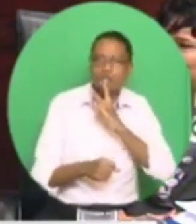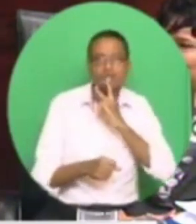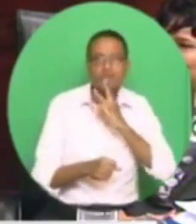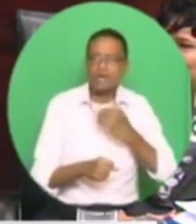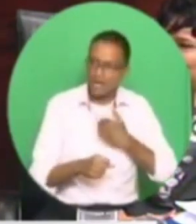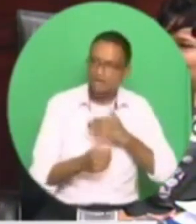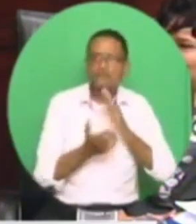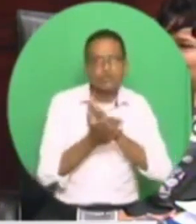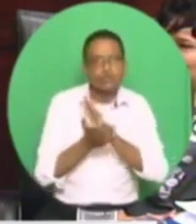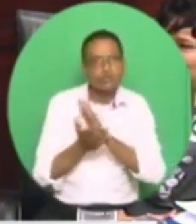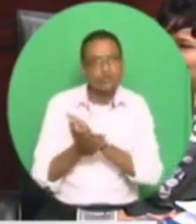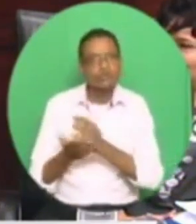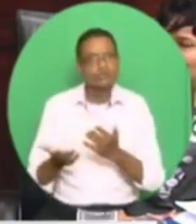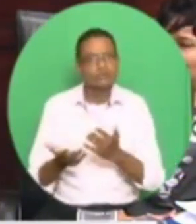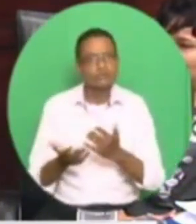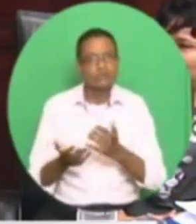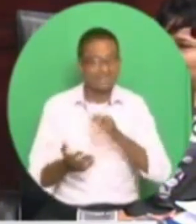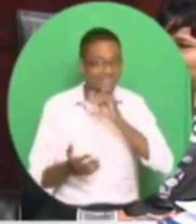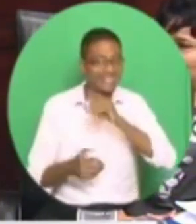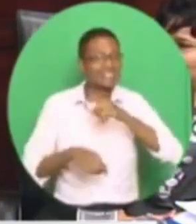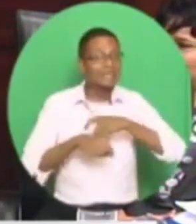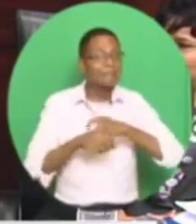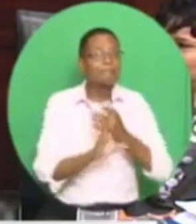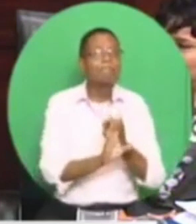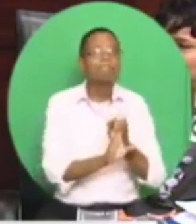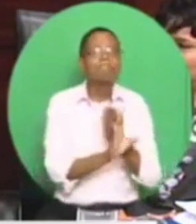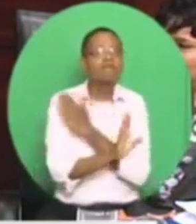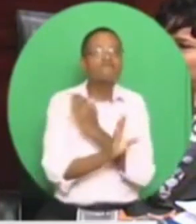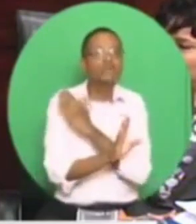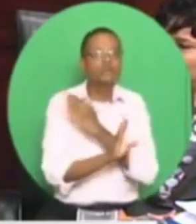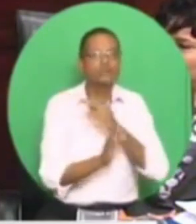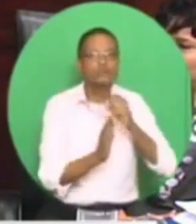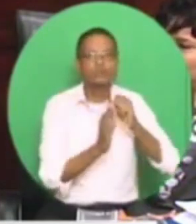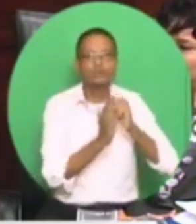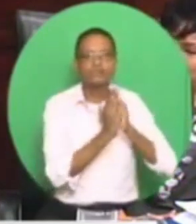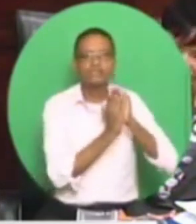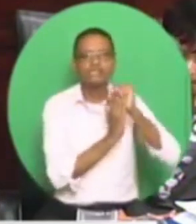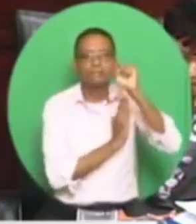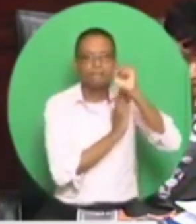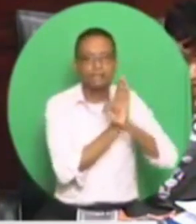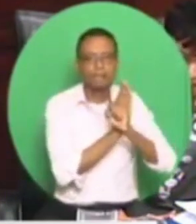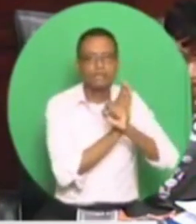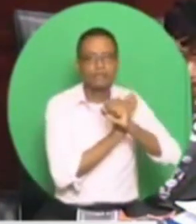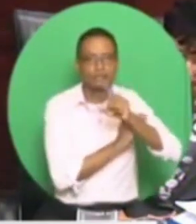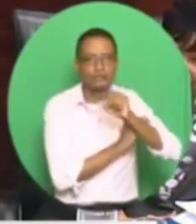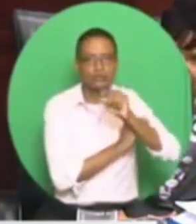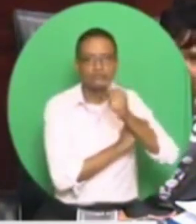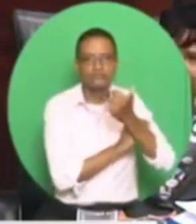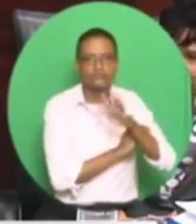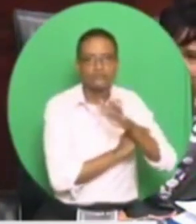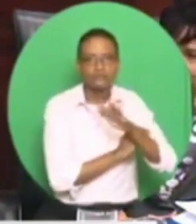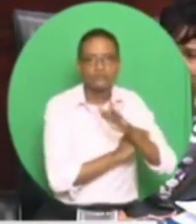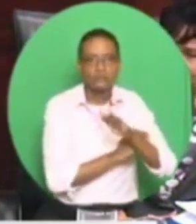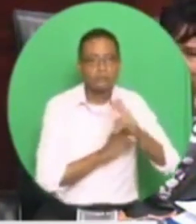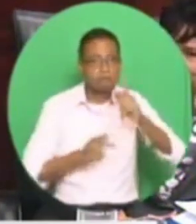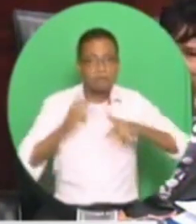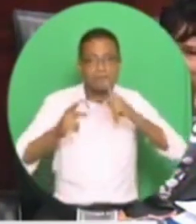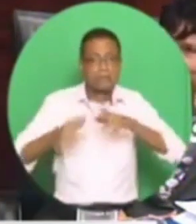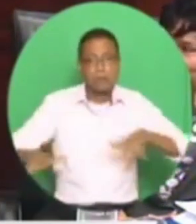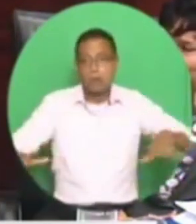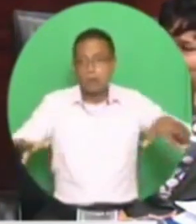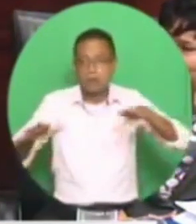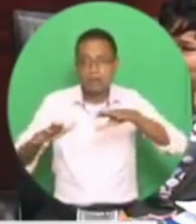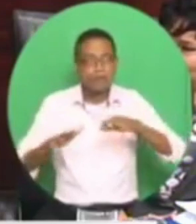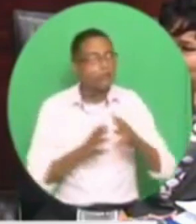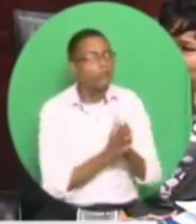time was prior to September 2015. Madam Speaker, the population can't wait for a general election. Many